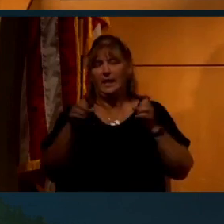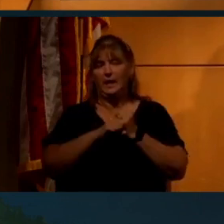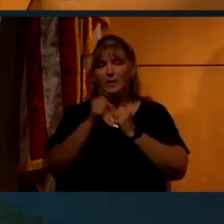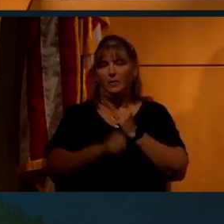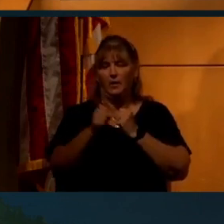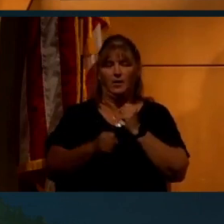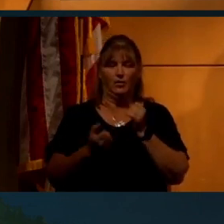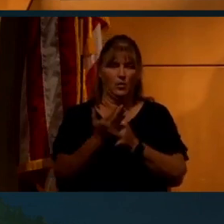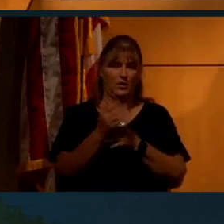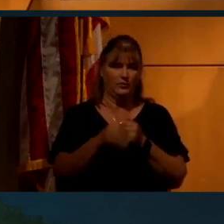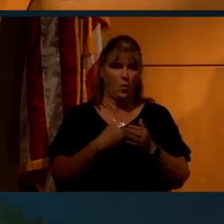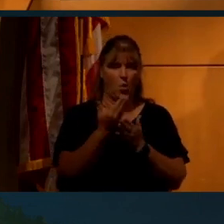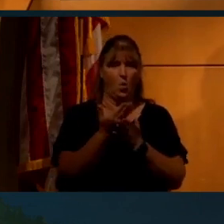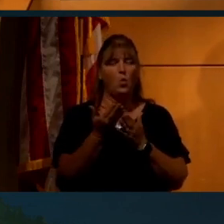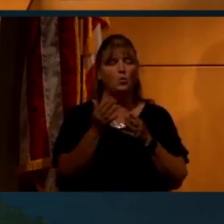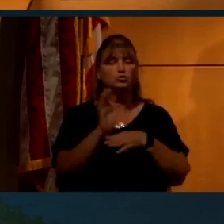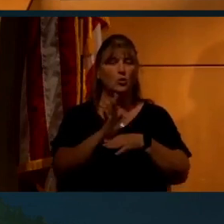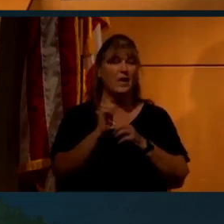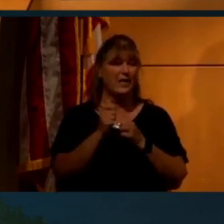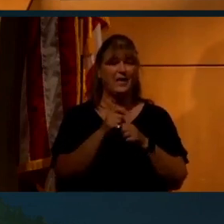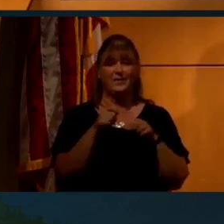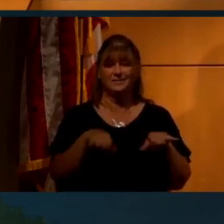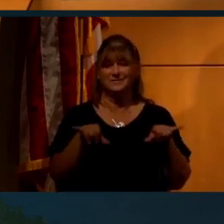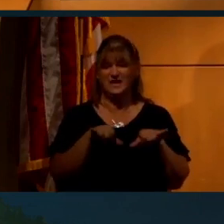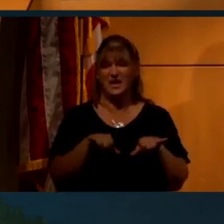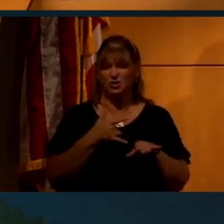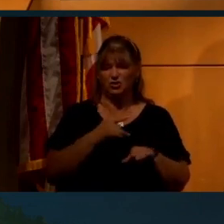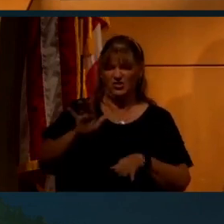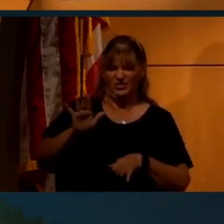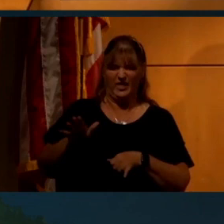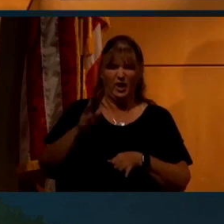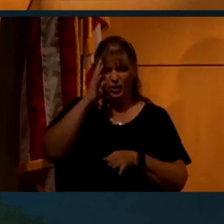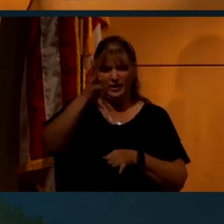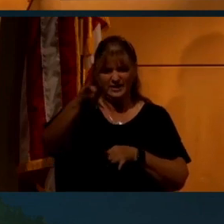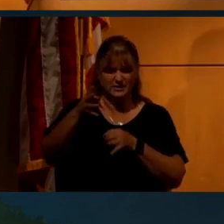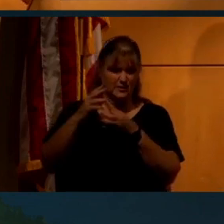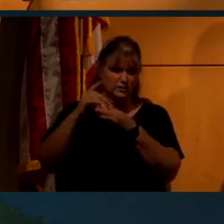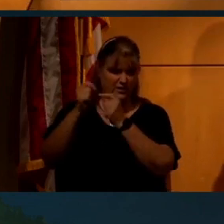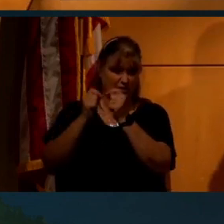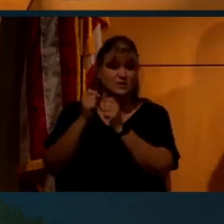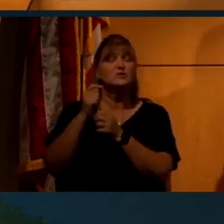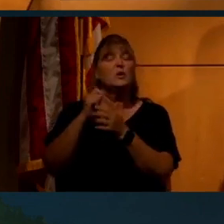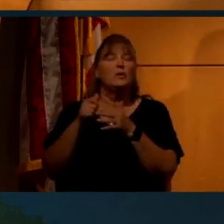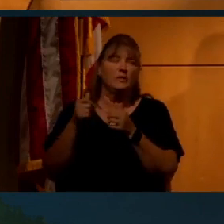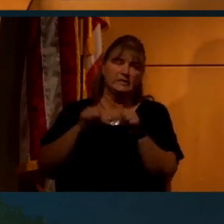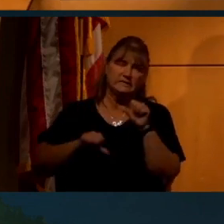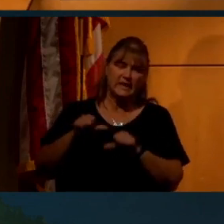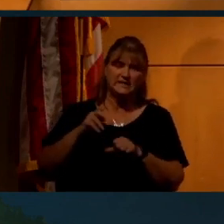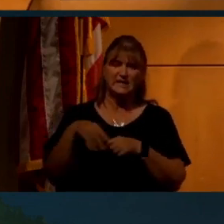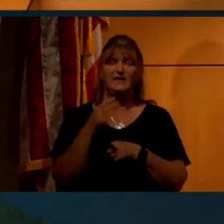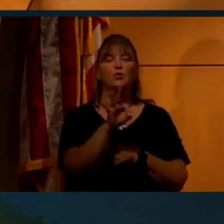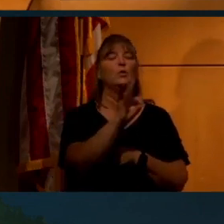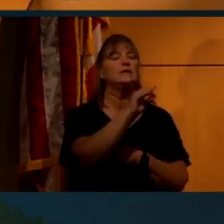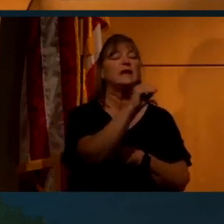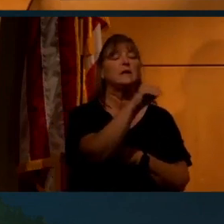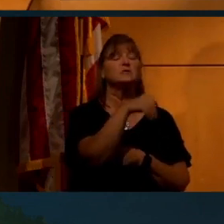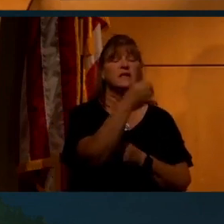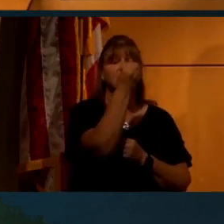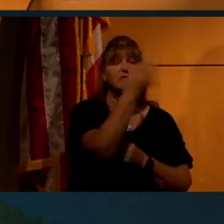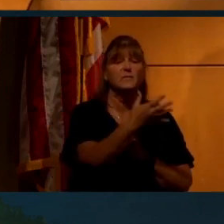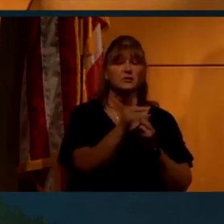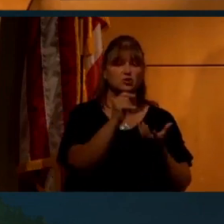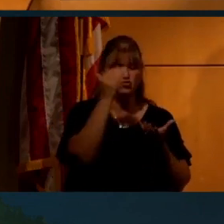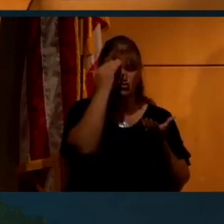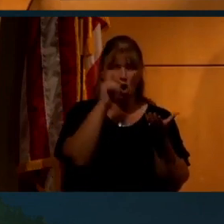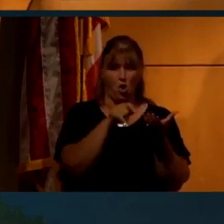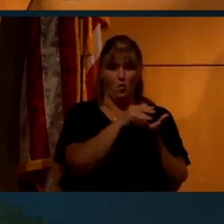And it is super standard for conspiracy theories, especially ones based on science, to give you like 90% of the information you